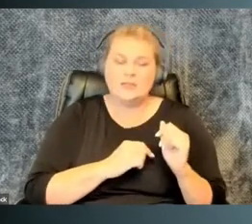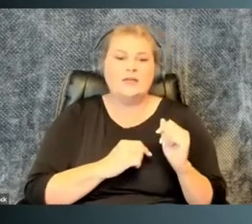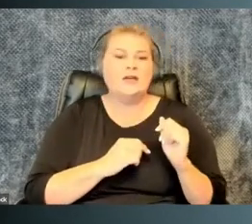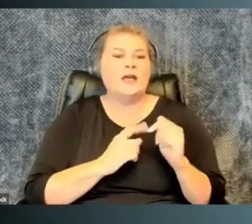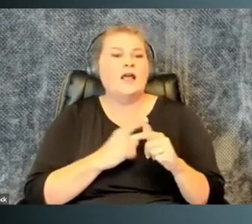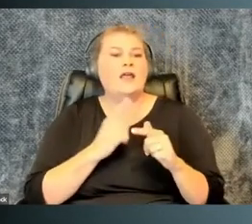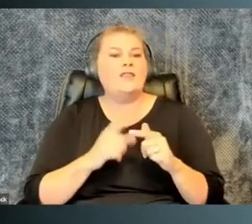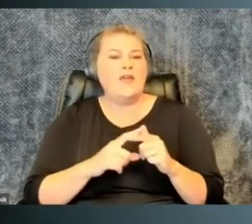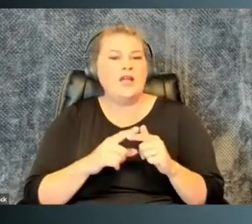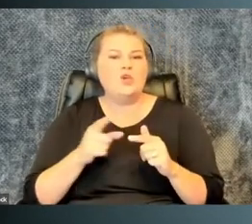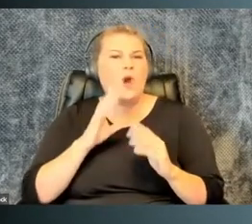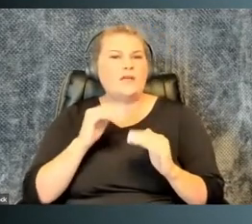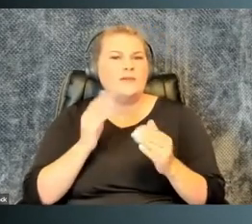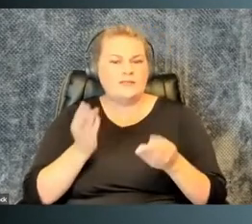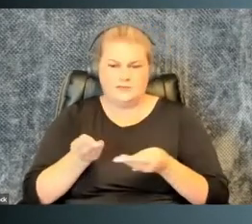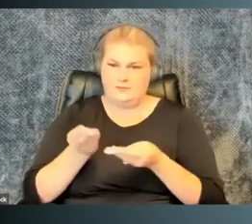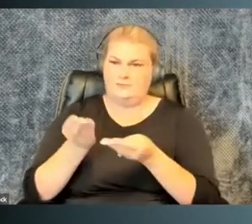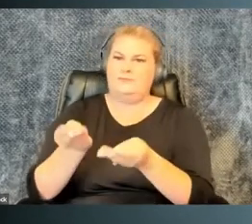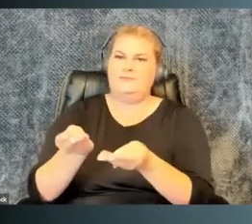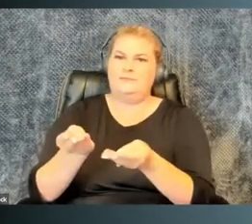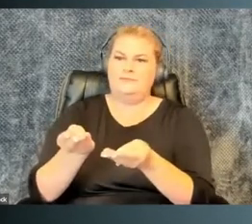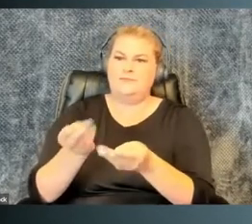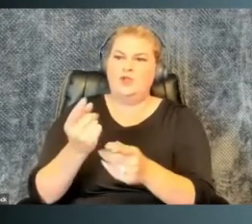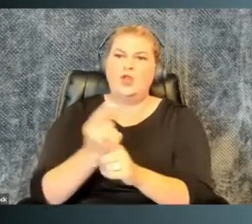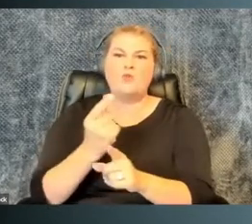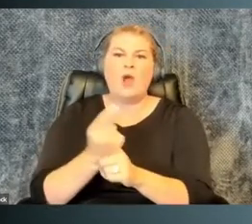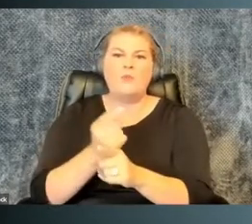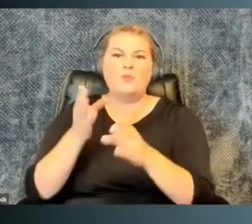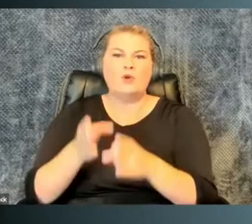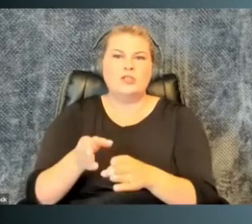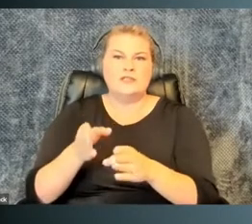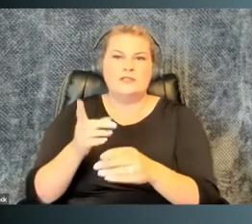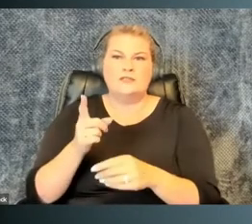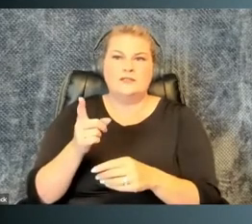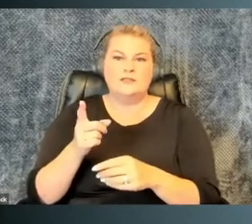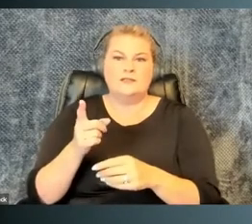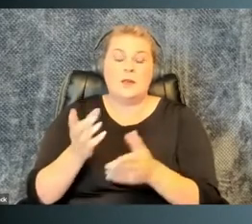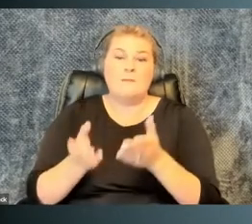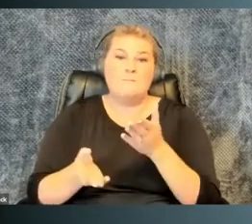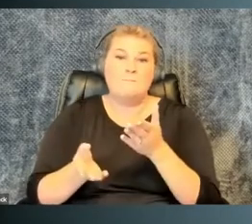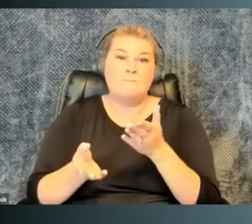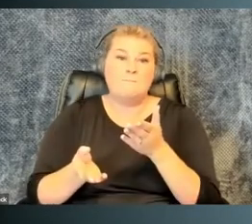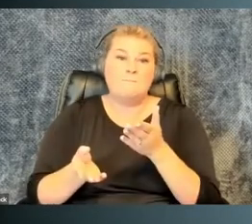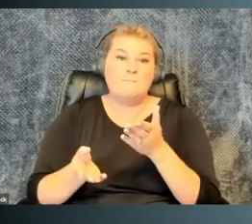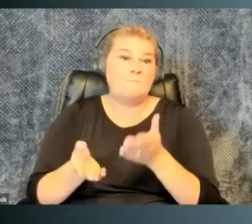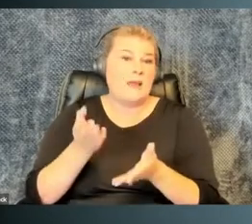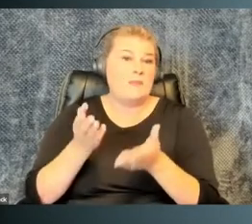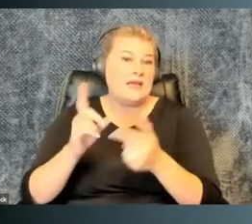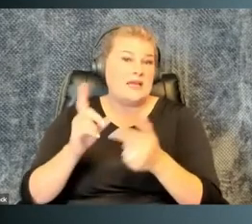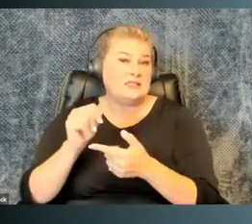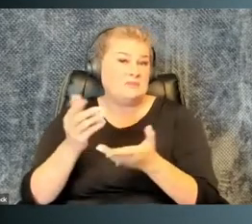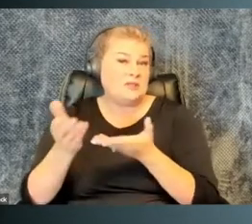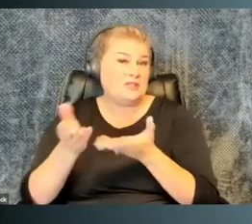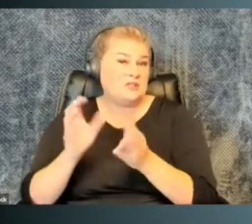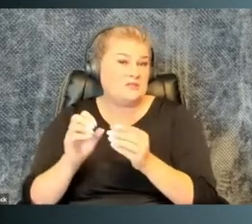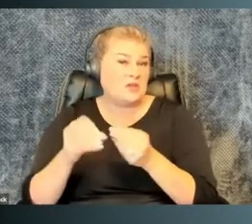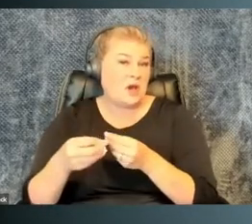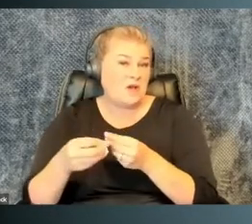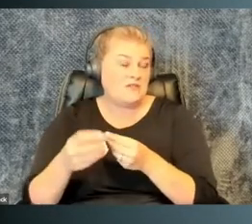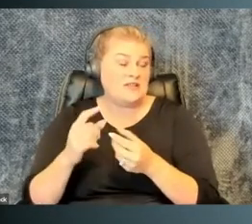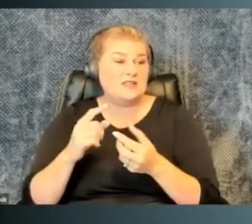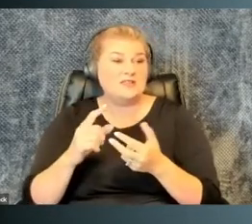is not an easy process in a lot of cases, then you are expected to present your documentation to the proper authority. Possibly